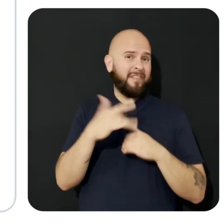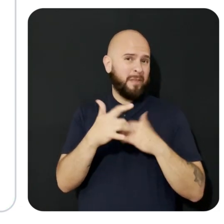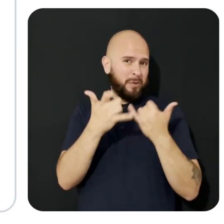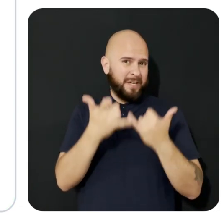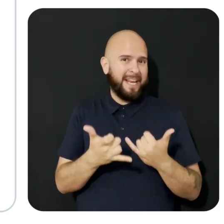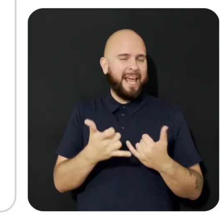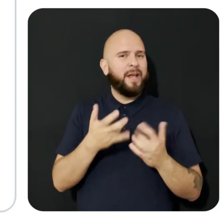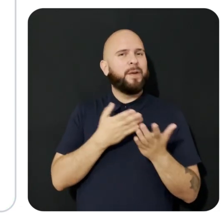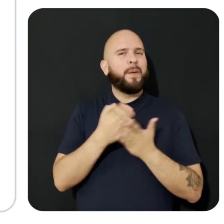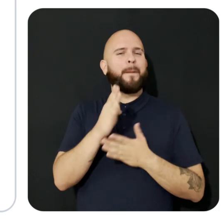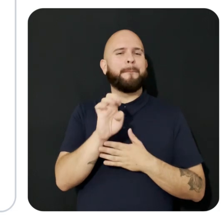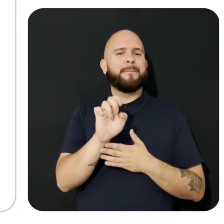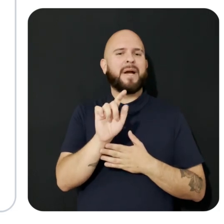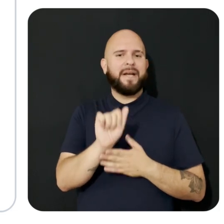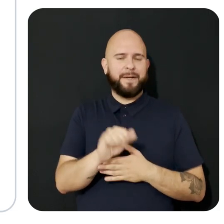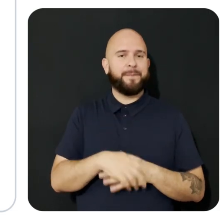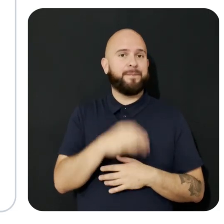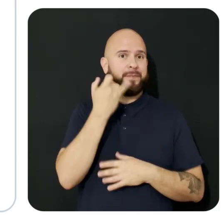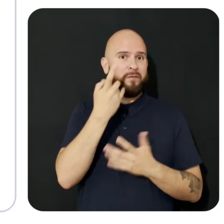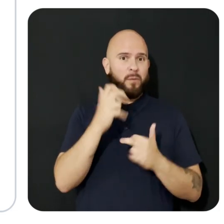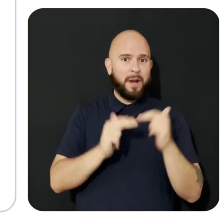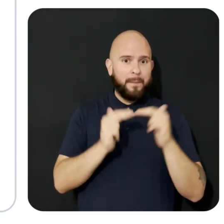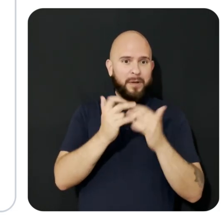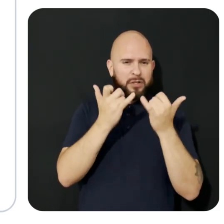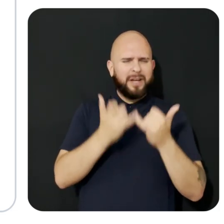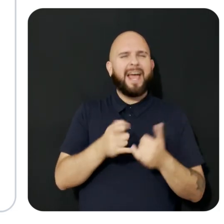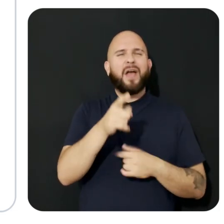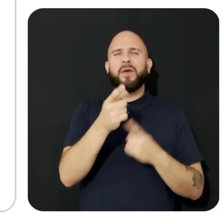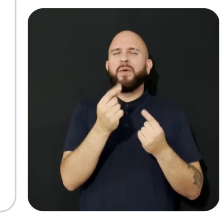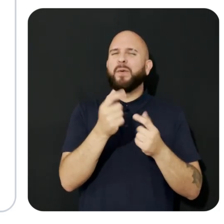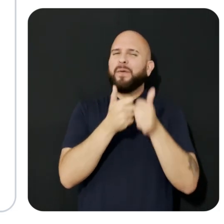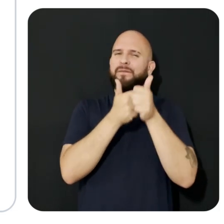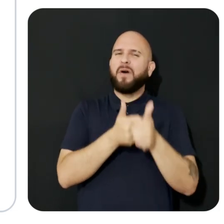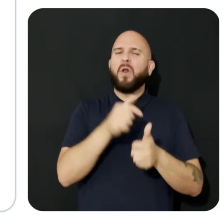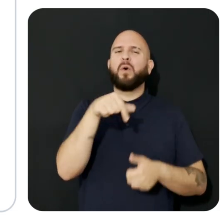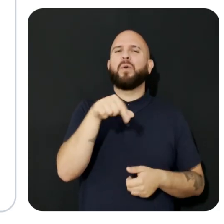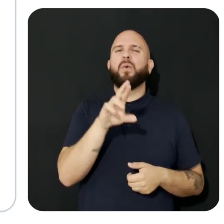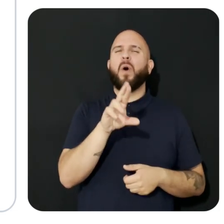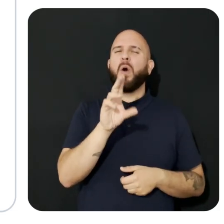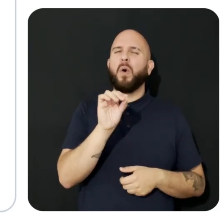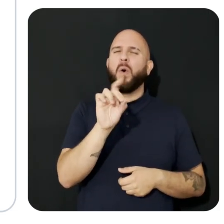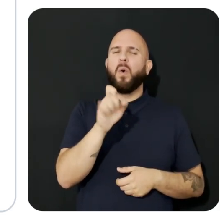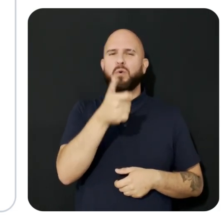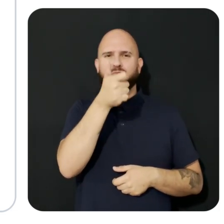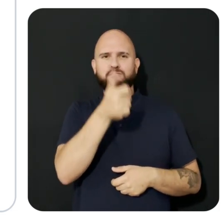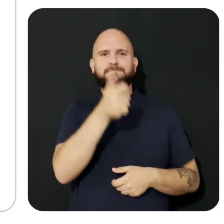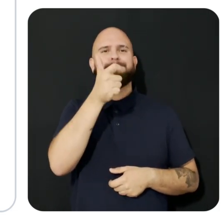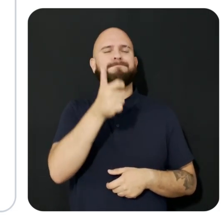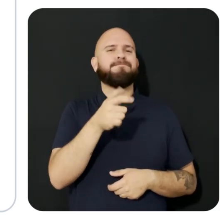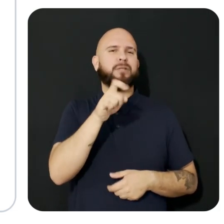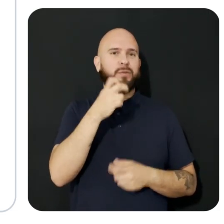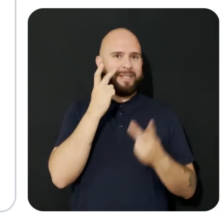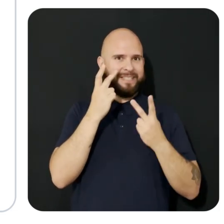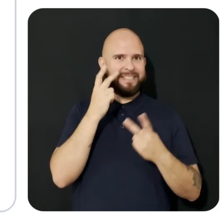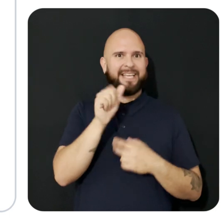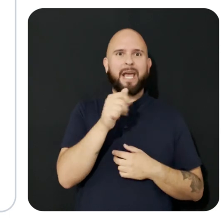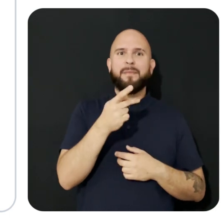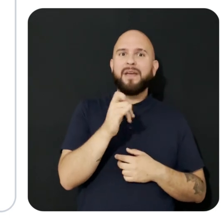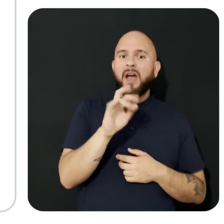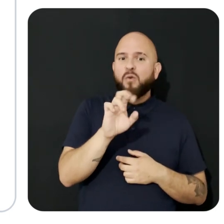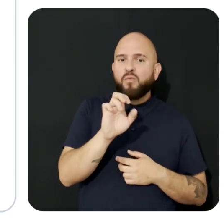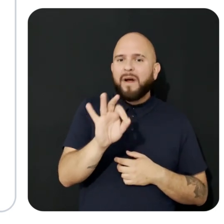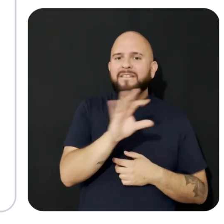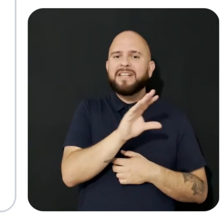start building with Meta Spatial SDK today, follow this QR code to access our comprehensive documentation, API references, and samples.